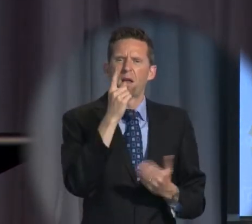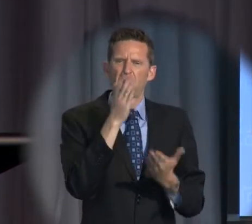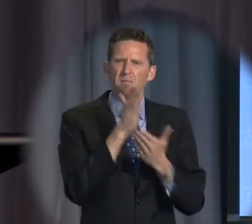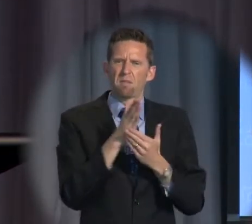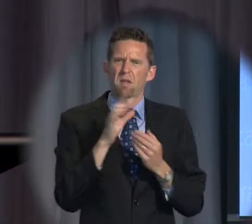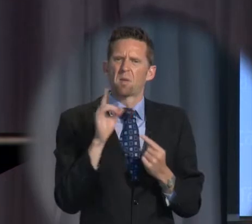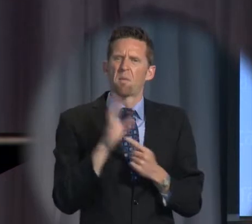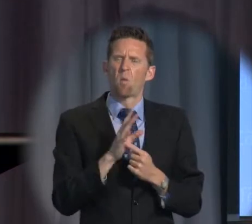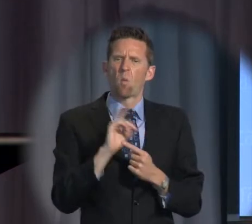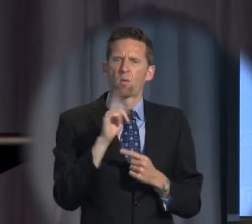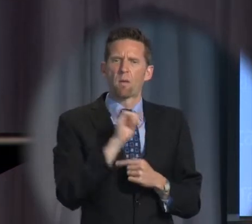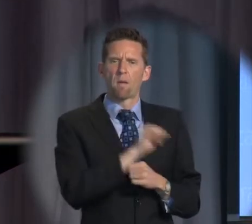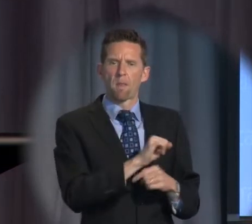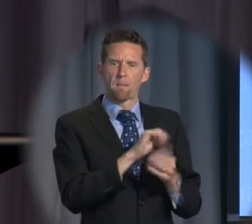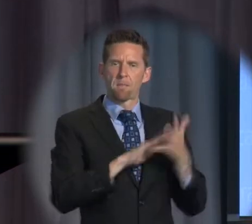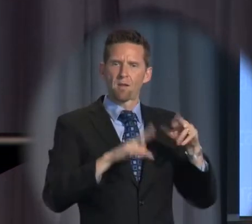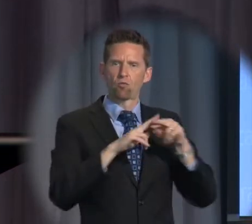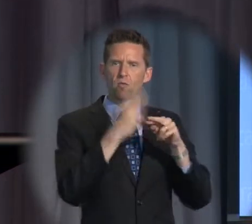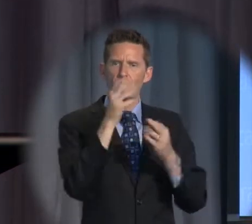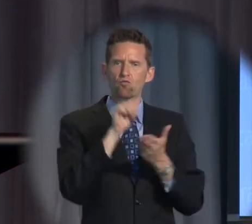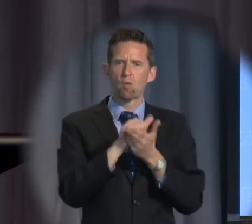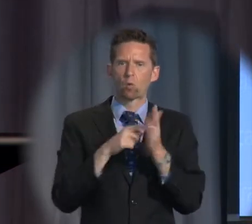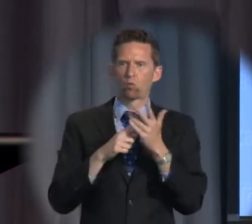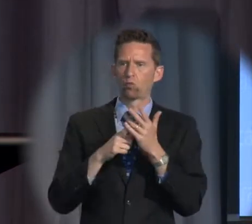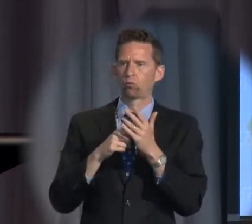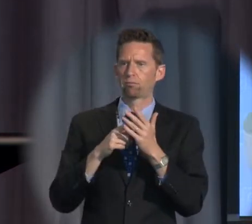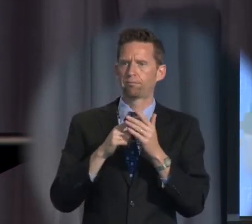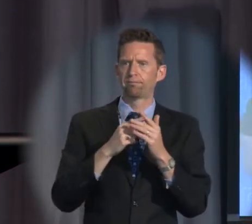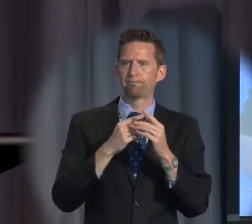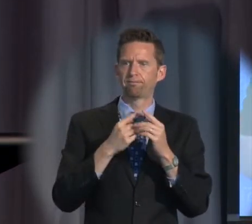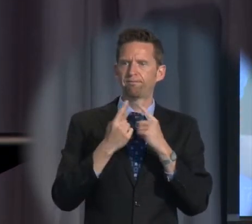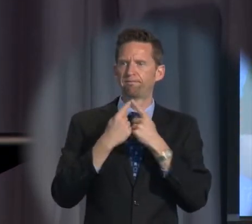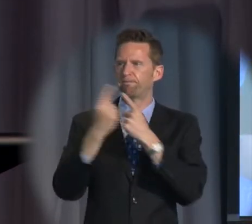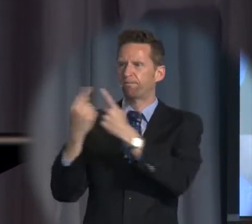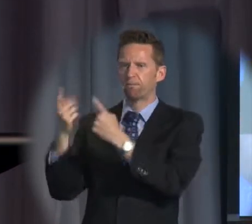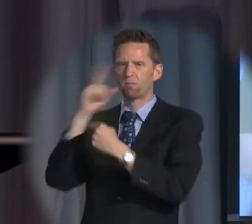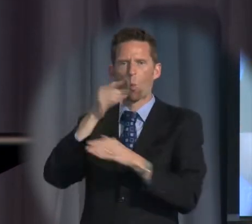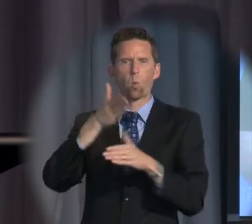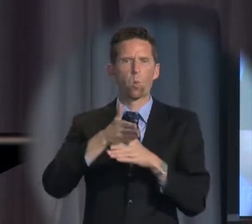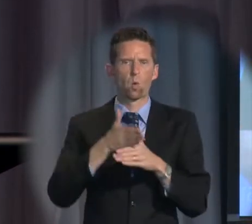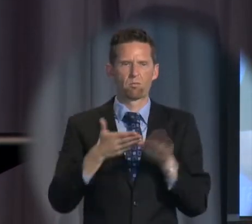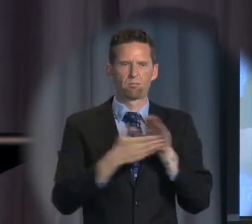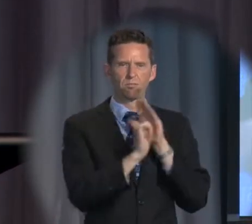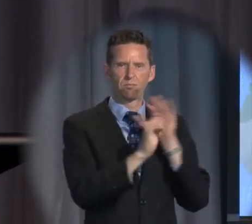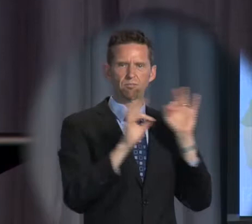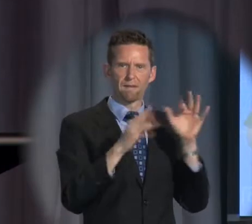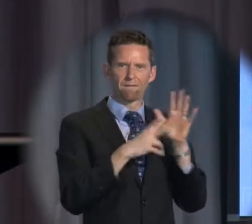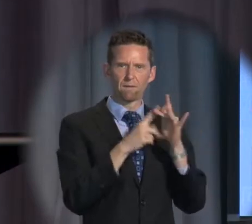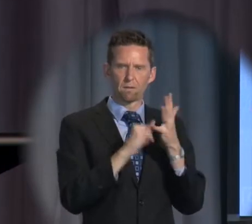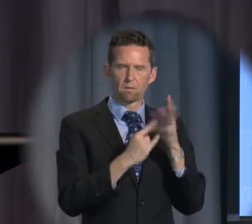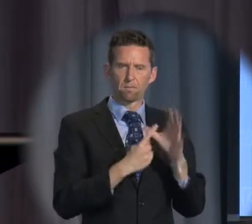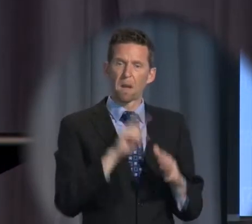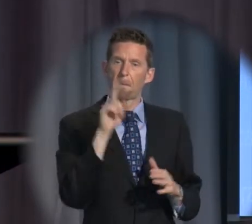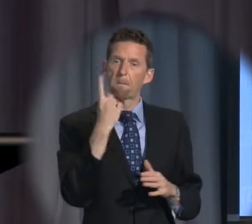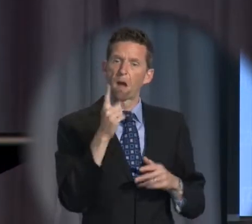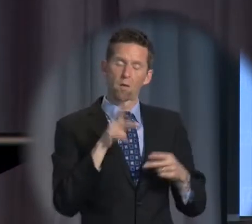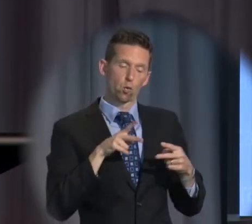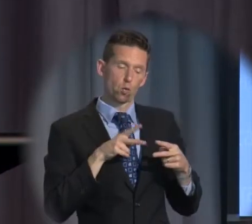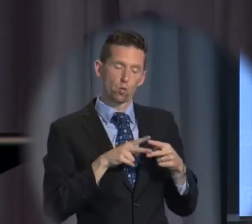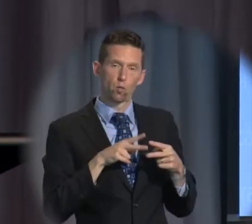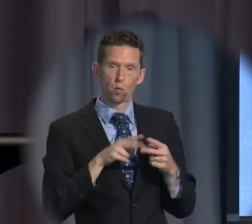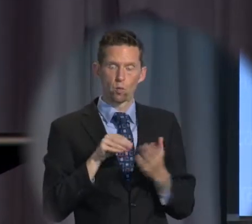have work rights on bridging visas. But what is less understood is that those two provisions, while